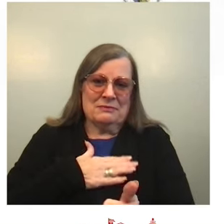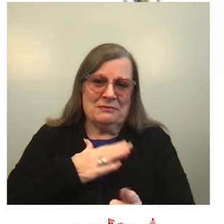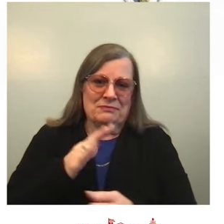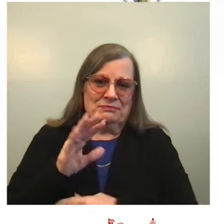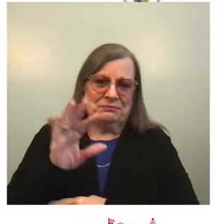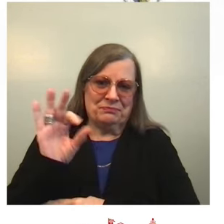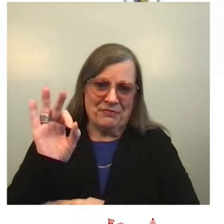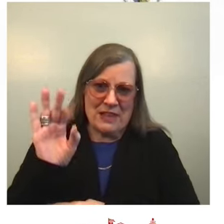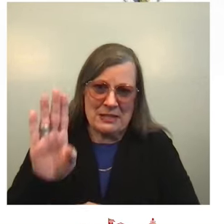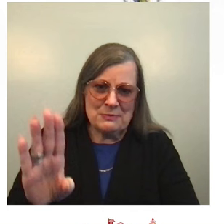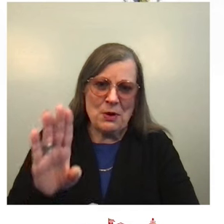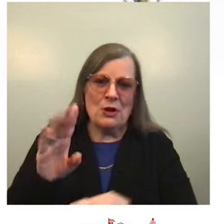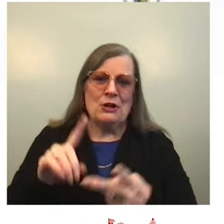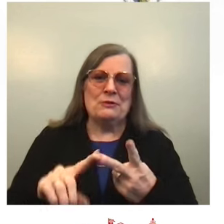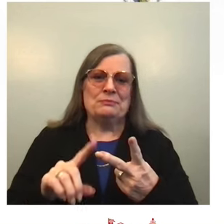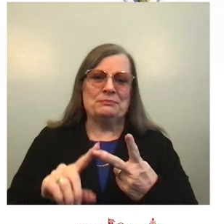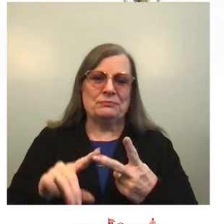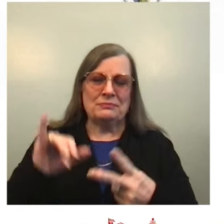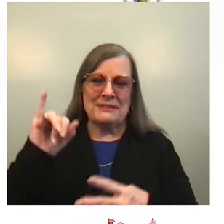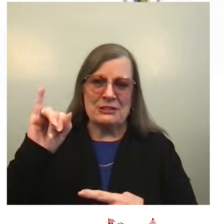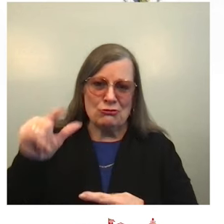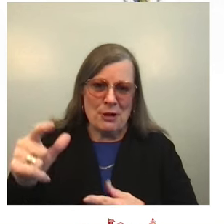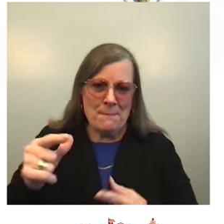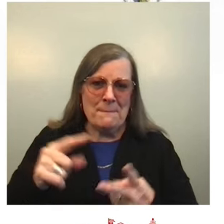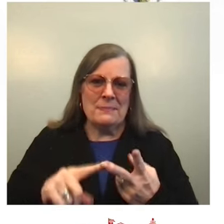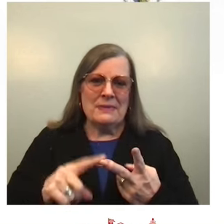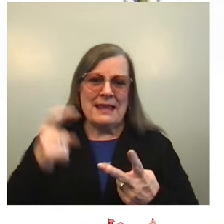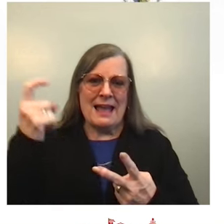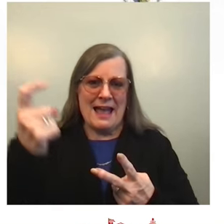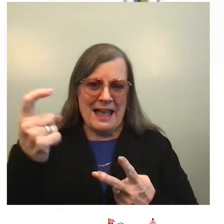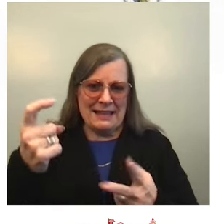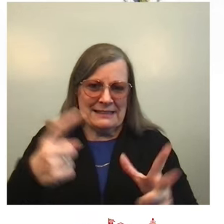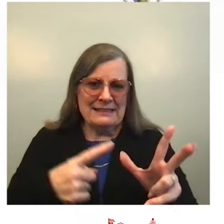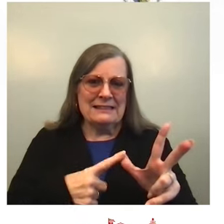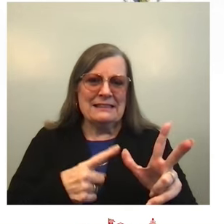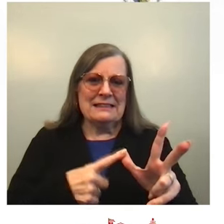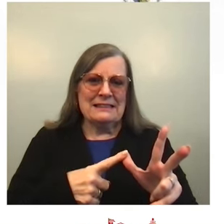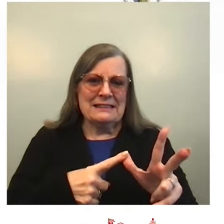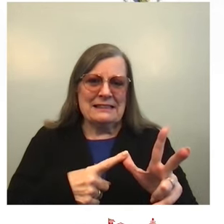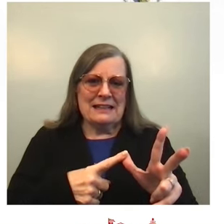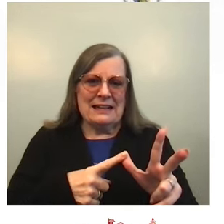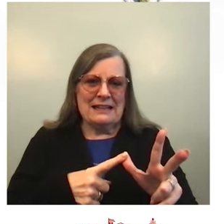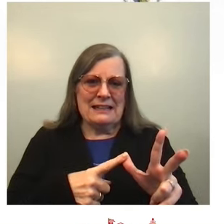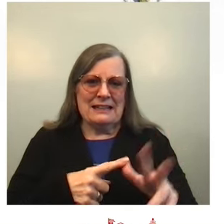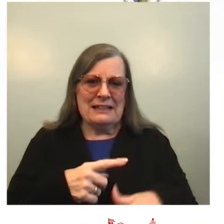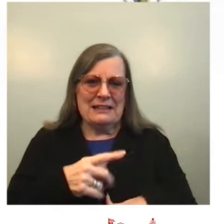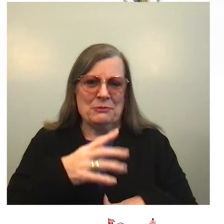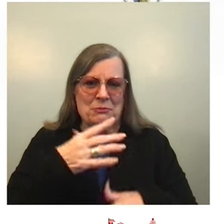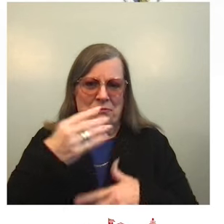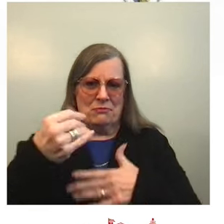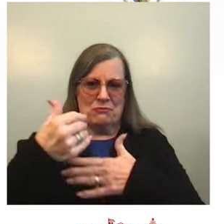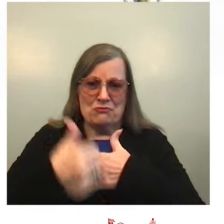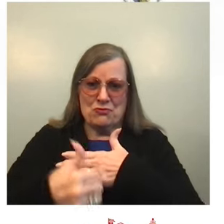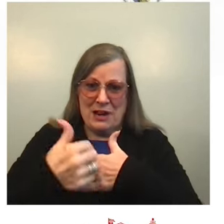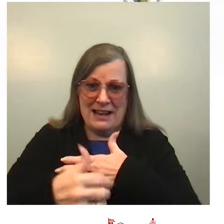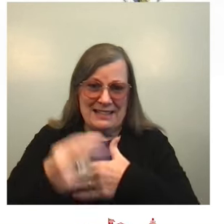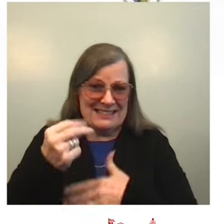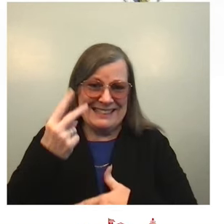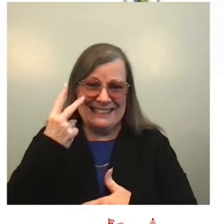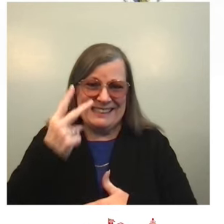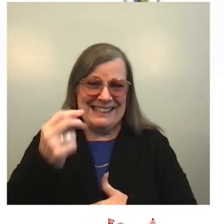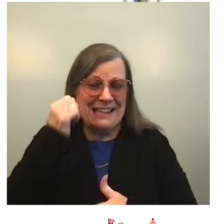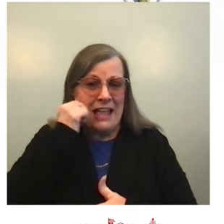to see each day's moment of magic, wonder, and joy. In the green room,